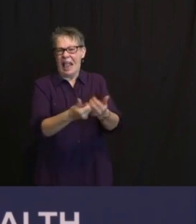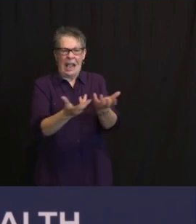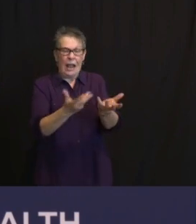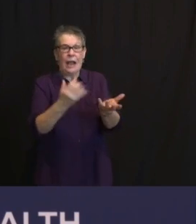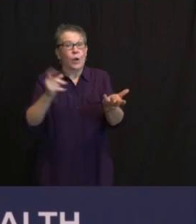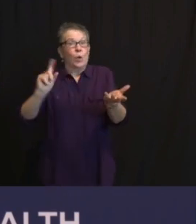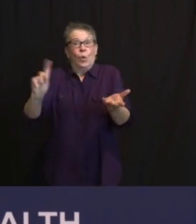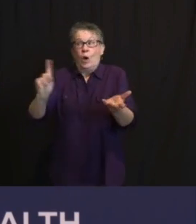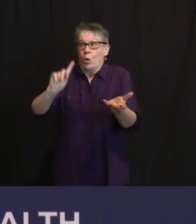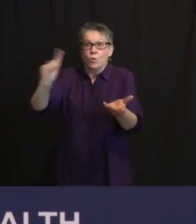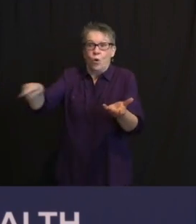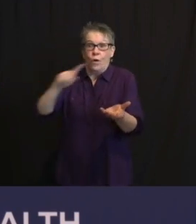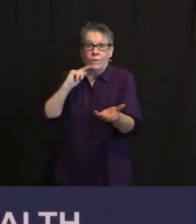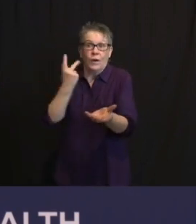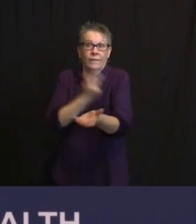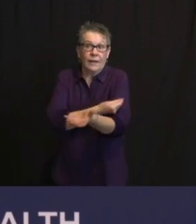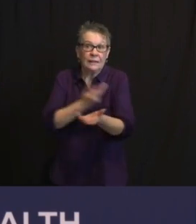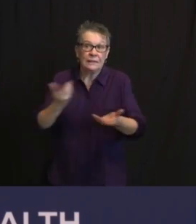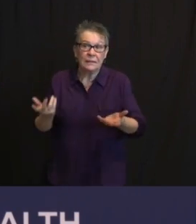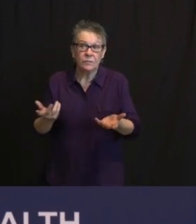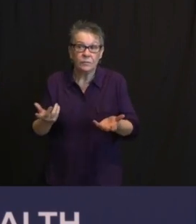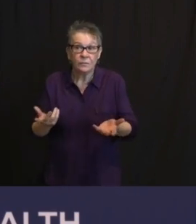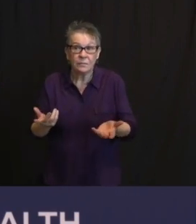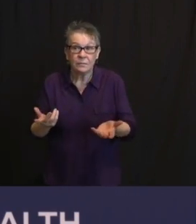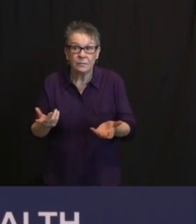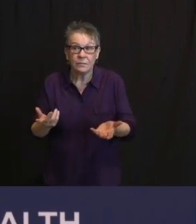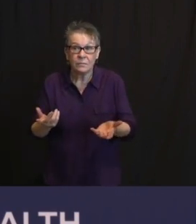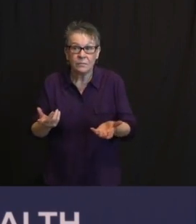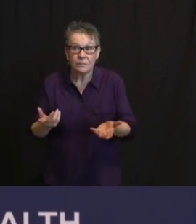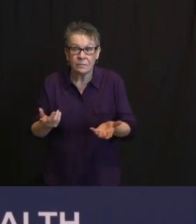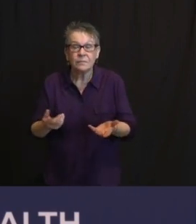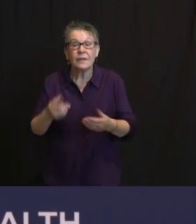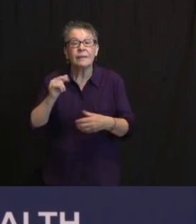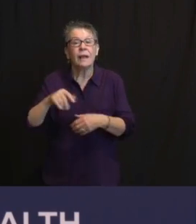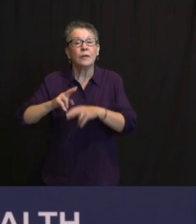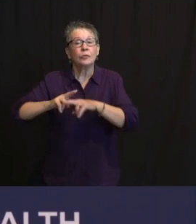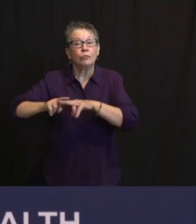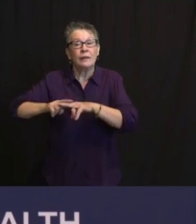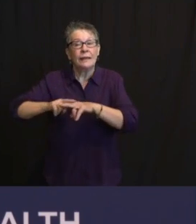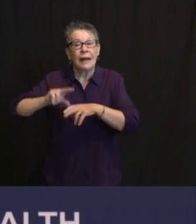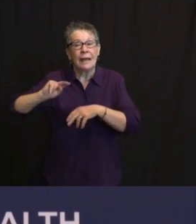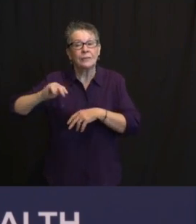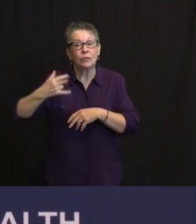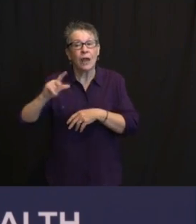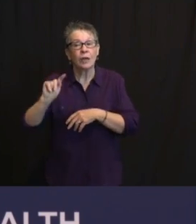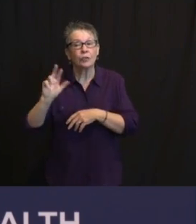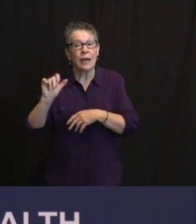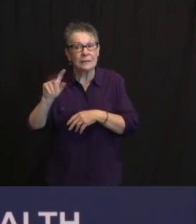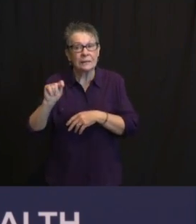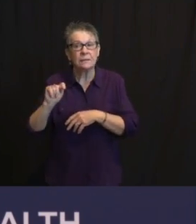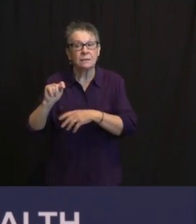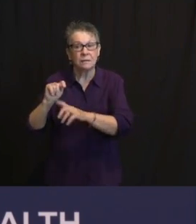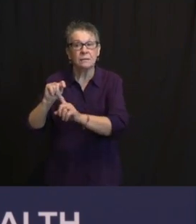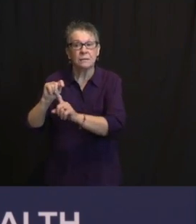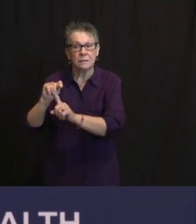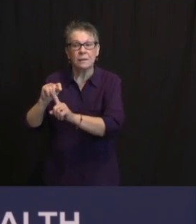FOR INSTANCE, NJ TRANSIT HAS PRE-REDIED A, A DEDICATED SITE WITHIN THEIR OWN SYSTEM.